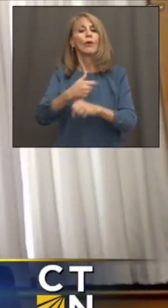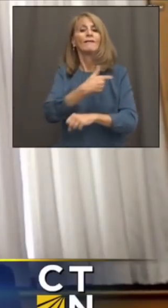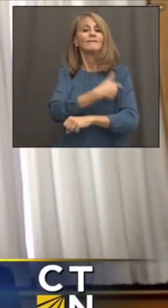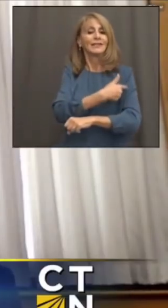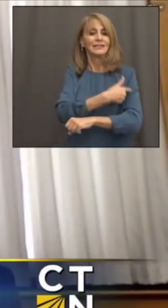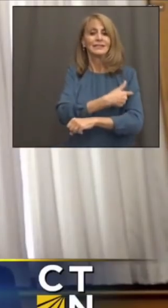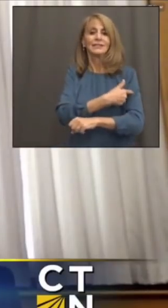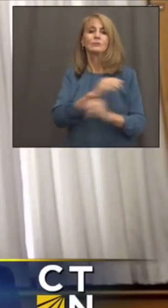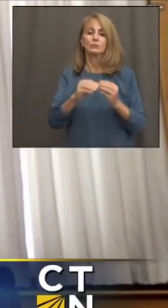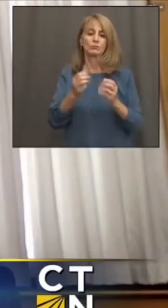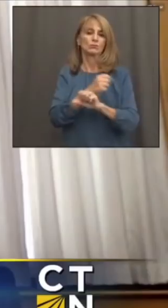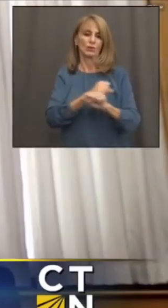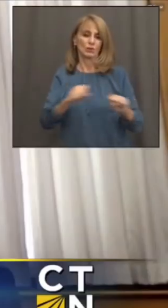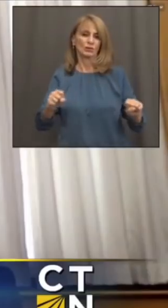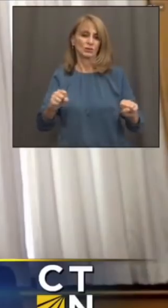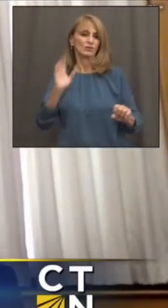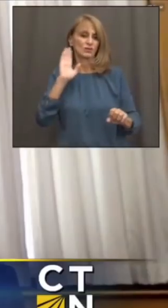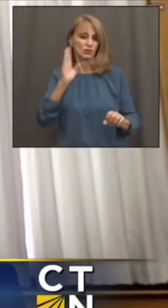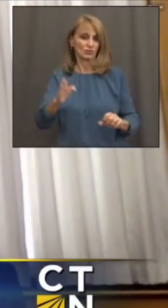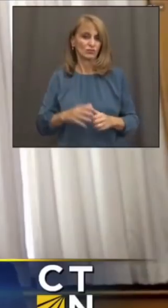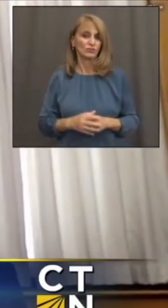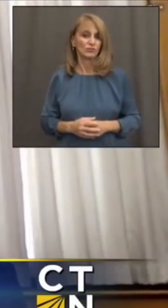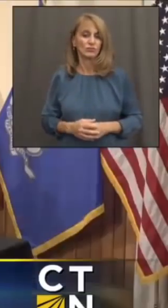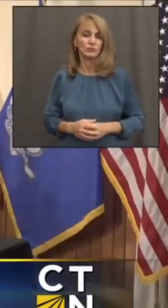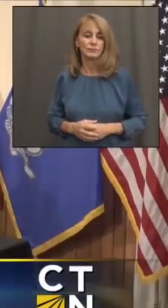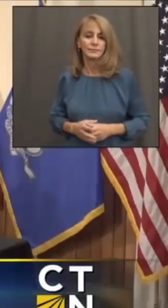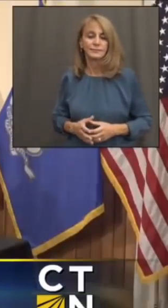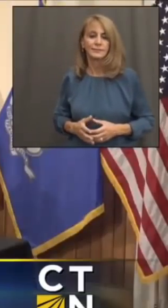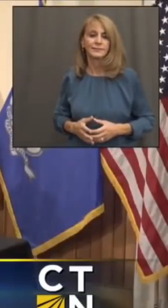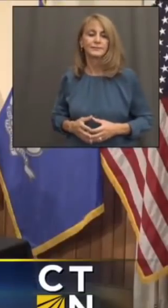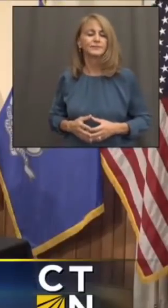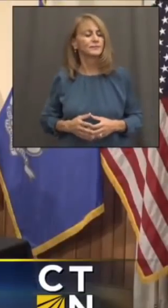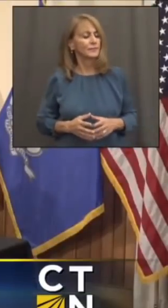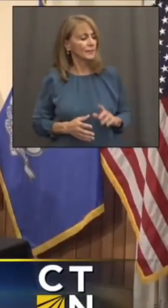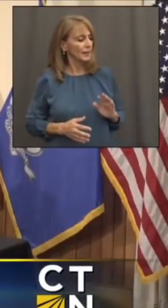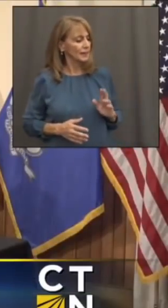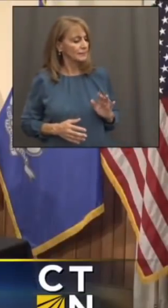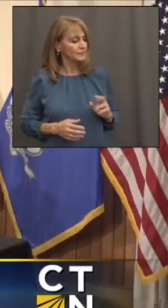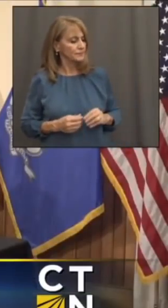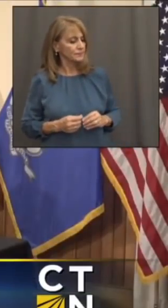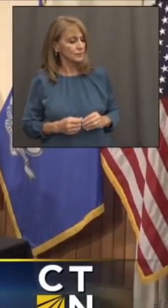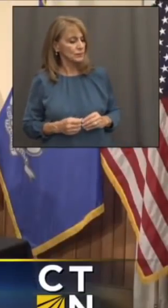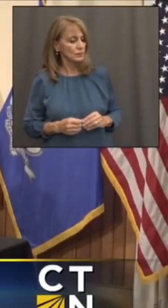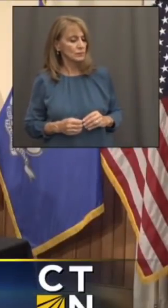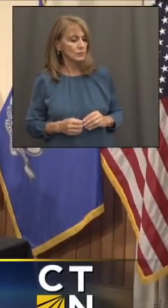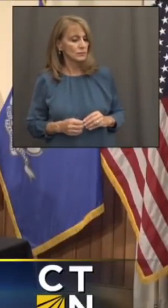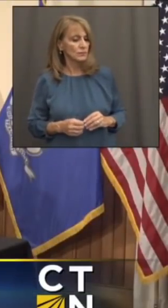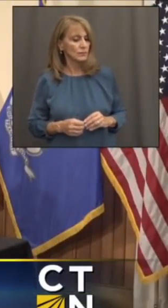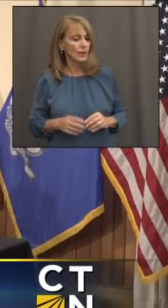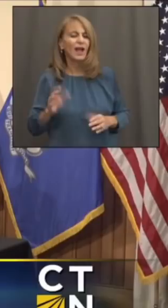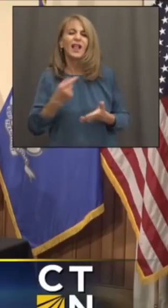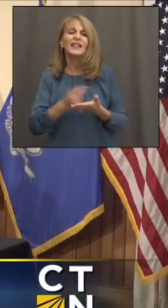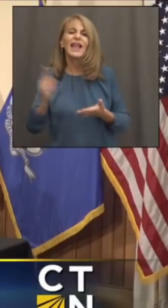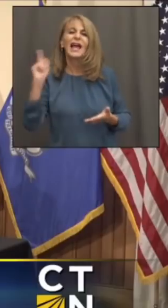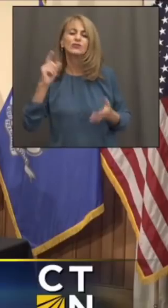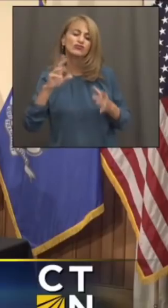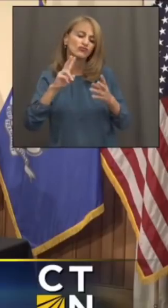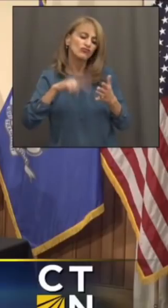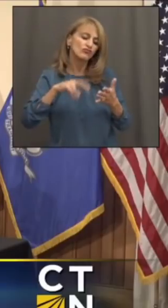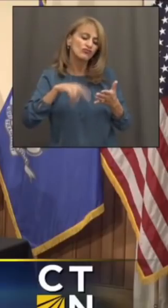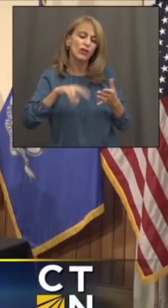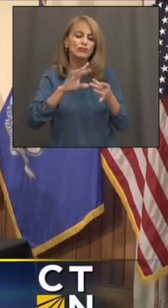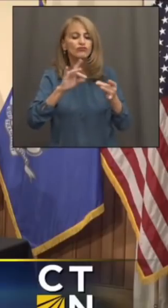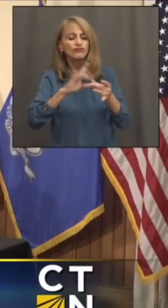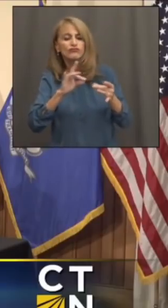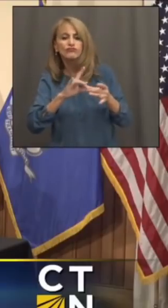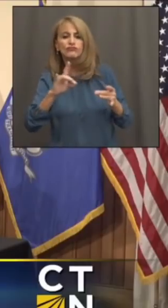and take that chance, take that shot as soon as possible. And I know that they're a week old, but I was looking at some of the stats and it looks